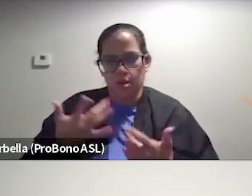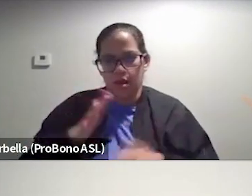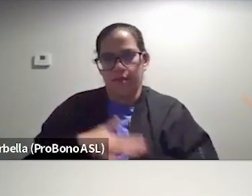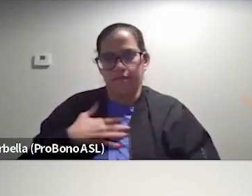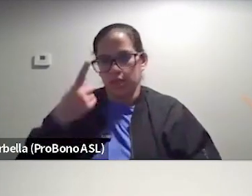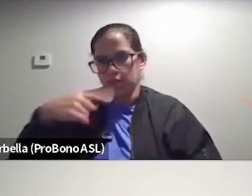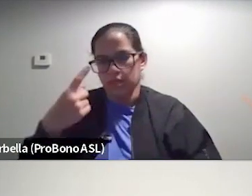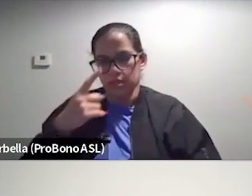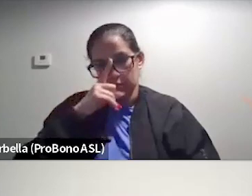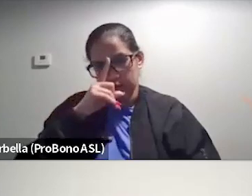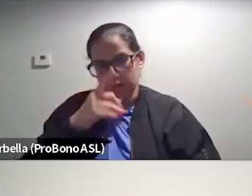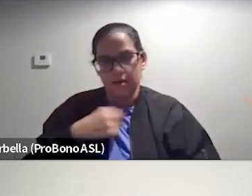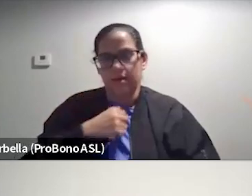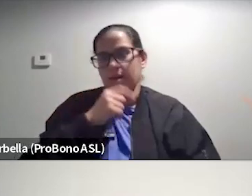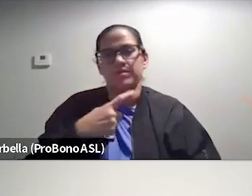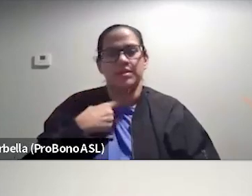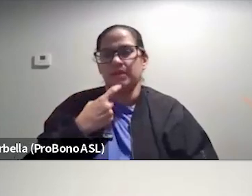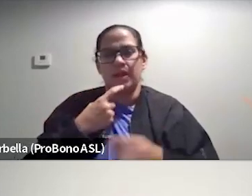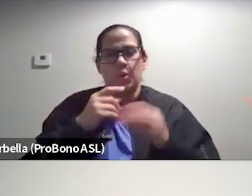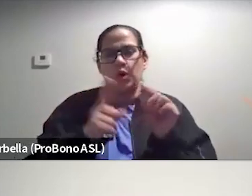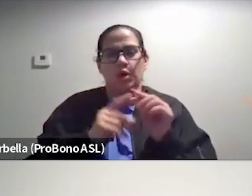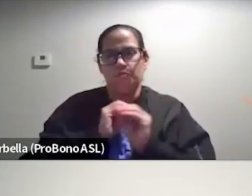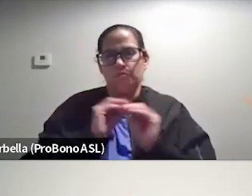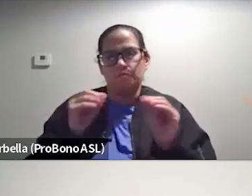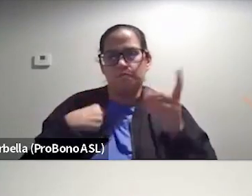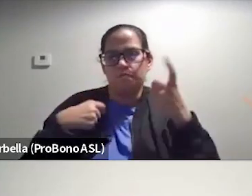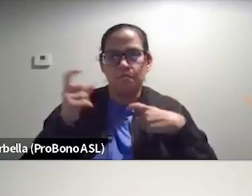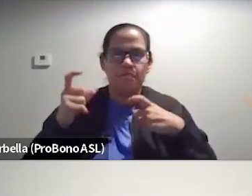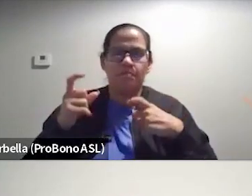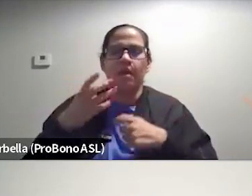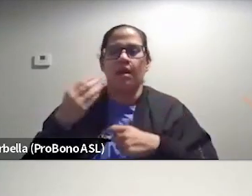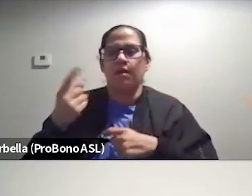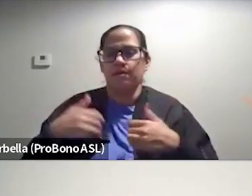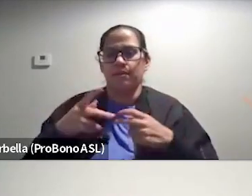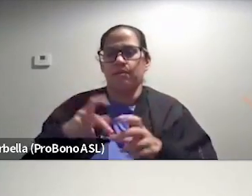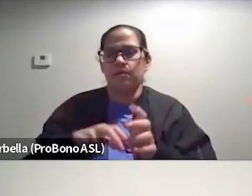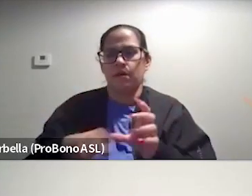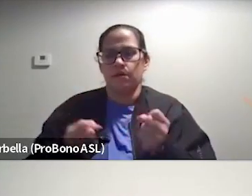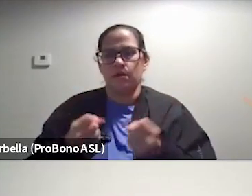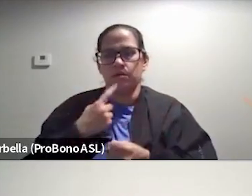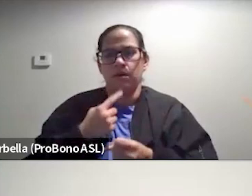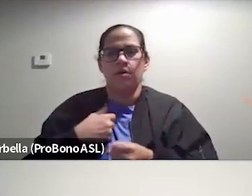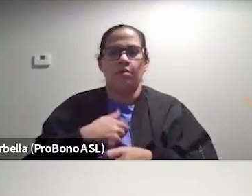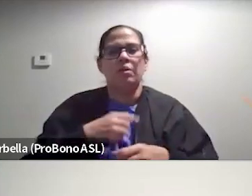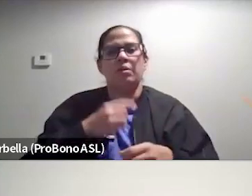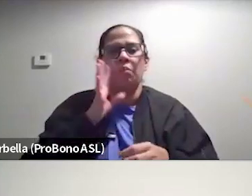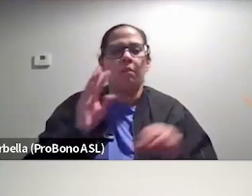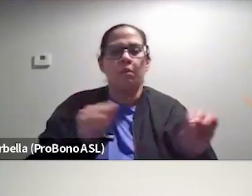face. And I didn't have to say a word. And one of the young people got out of the car and said, we finna move.